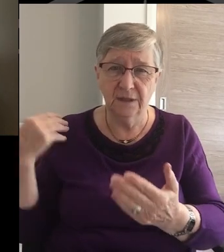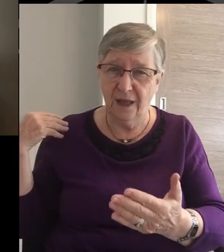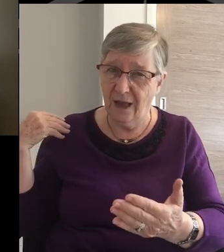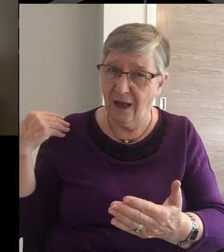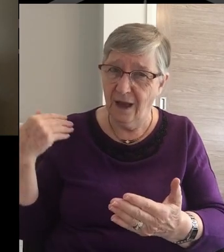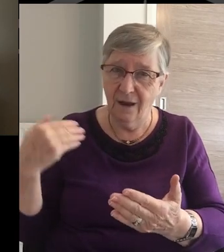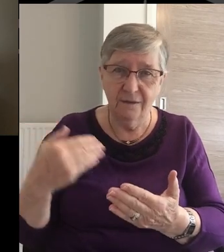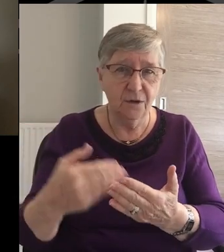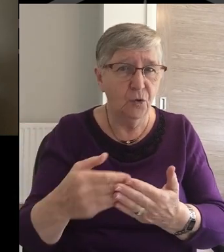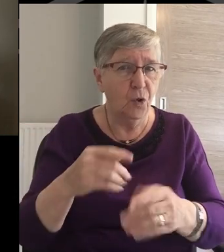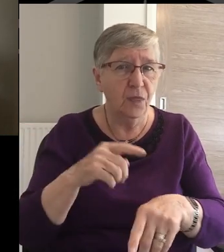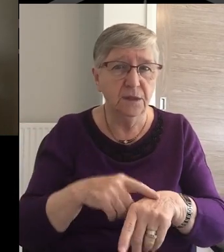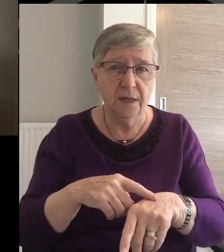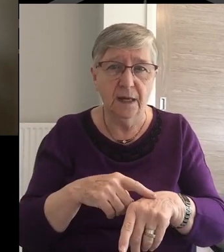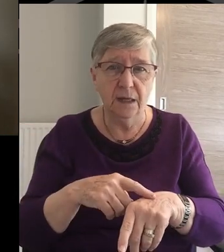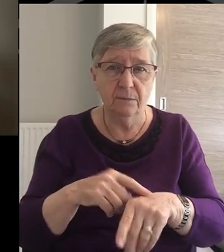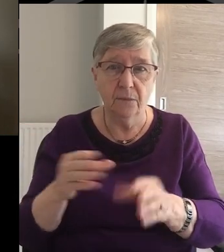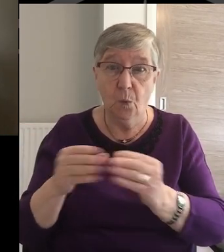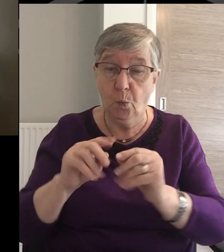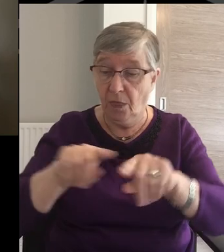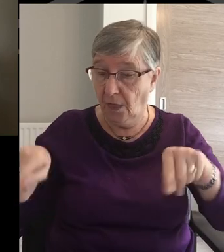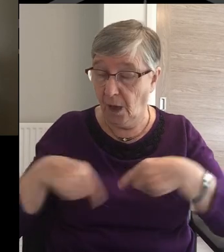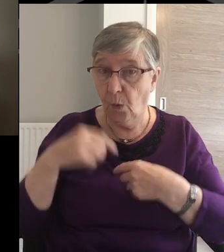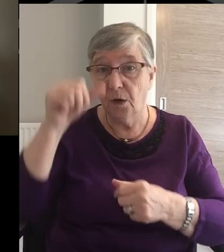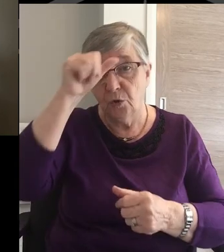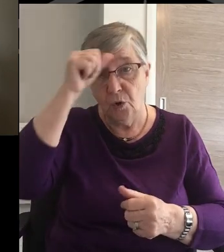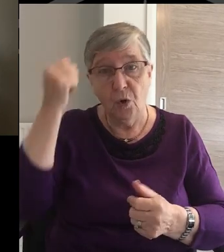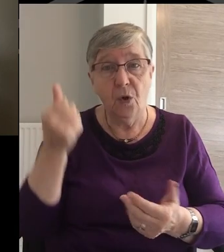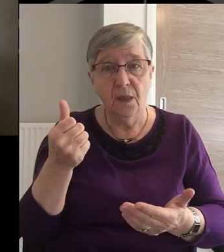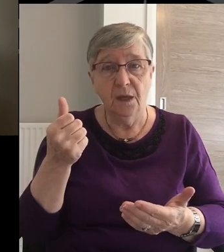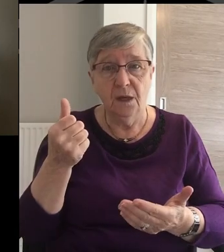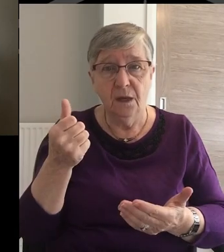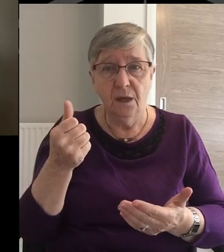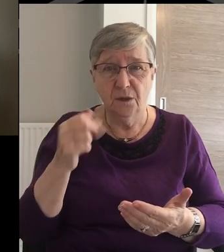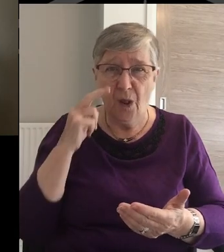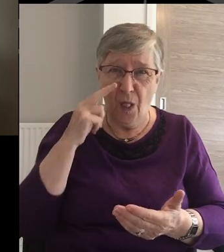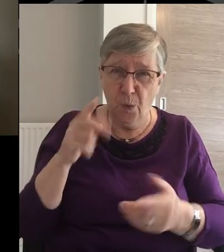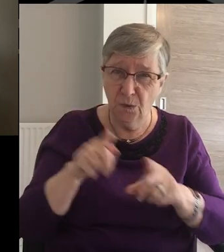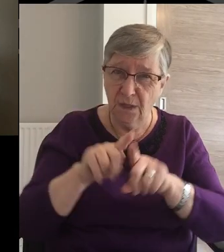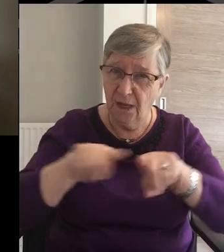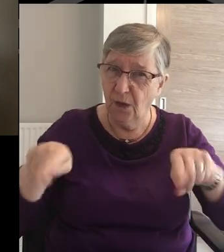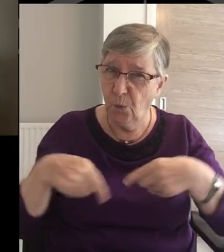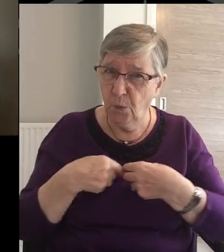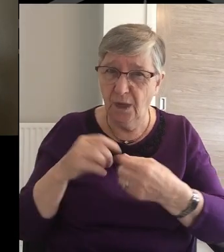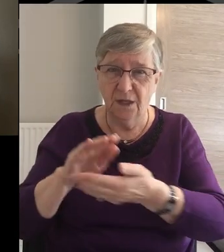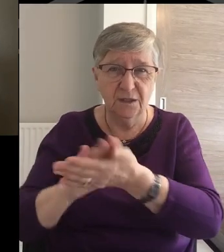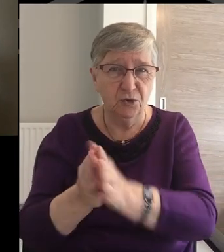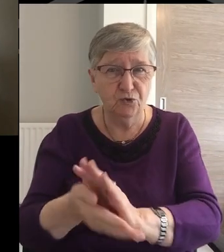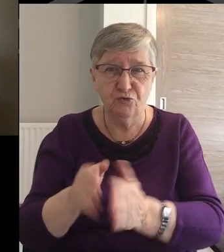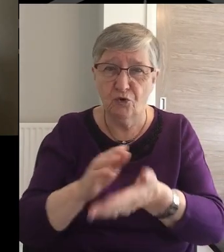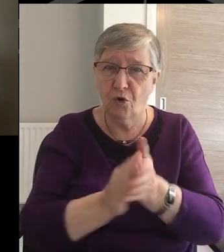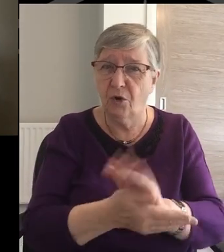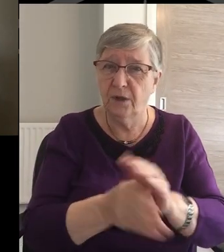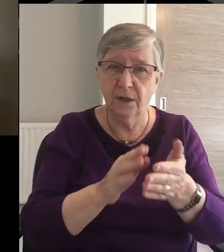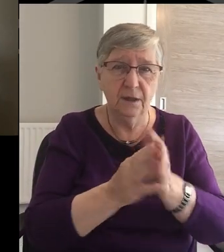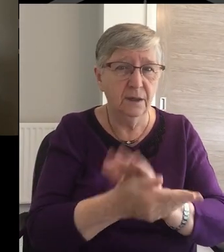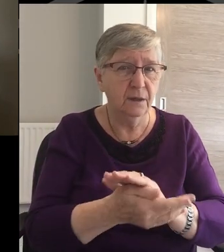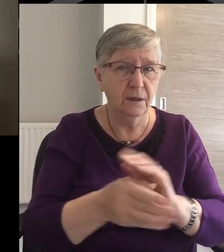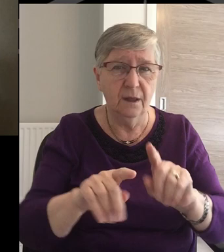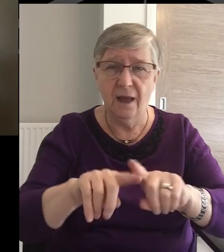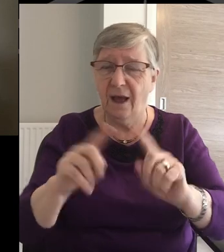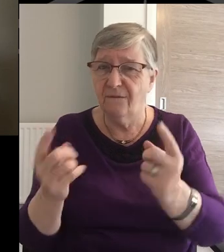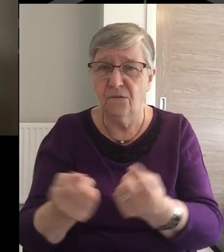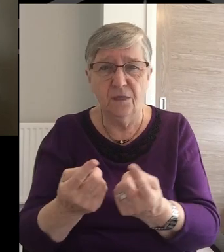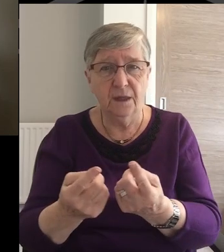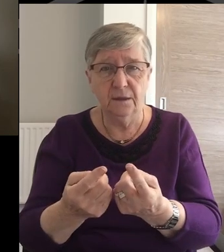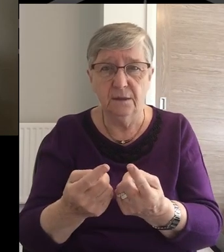time And with all our supposed superior knowledge We seem to be systematically destroying All that we can with each